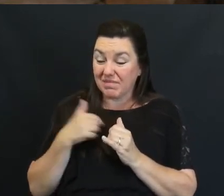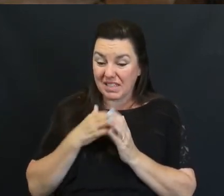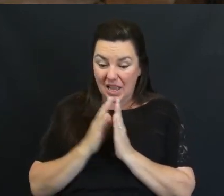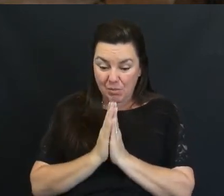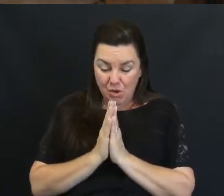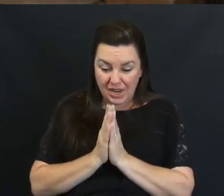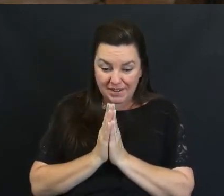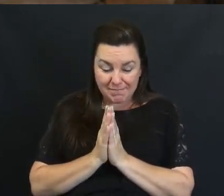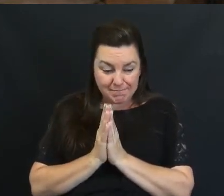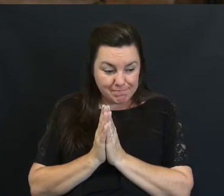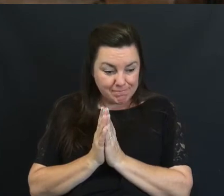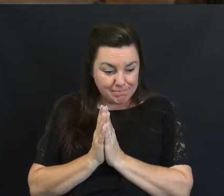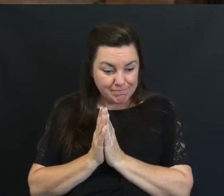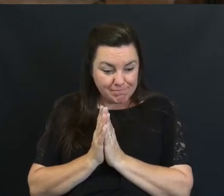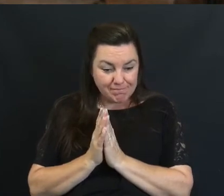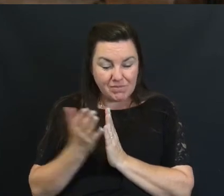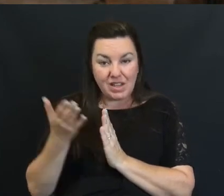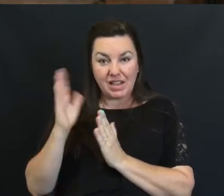Said